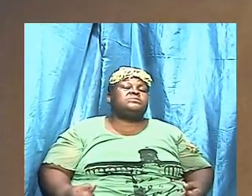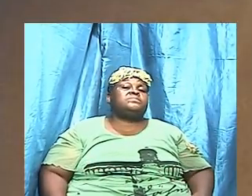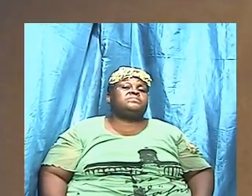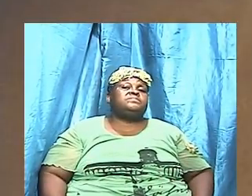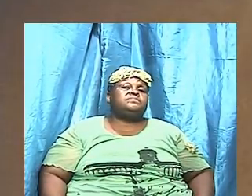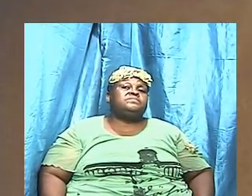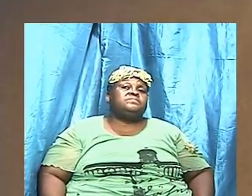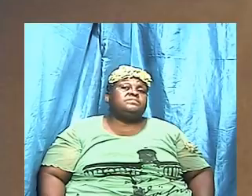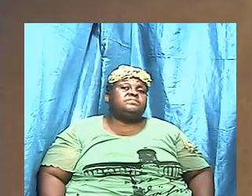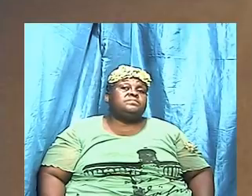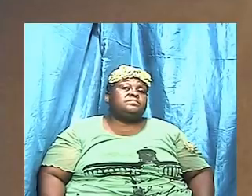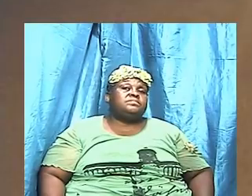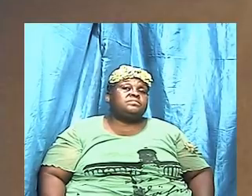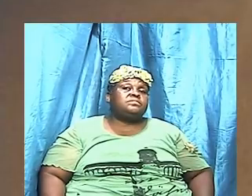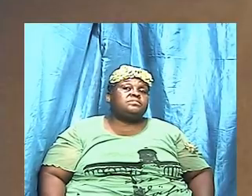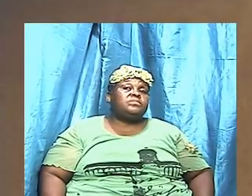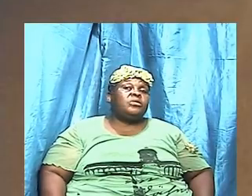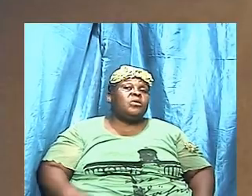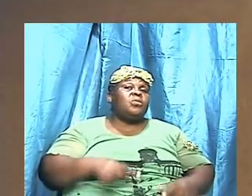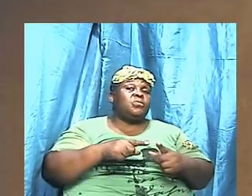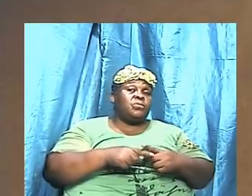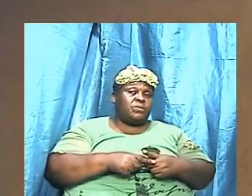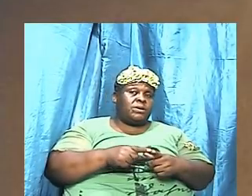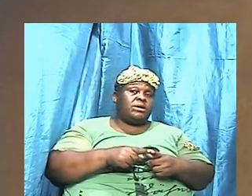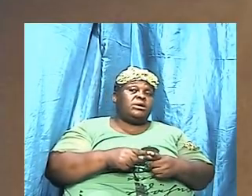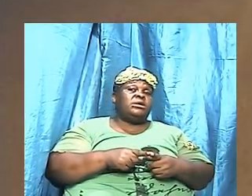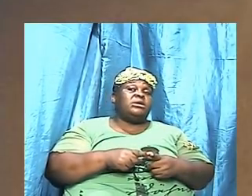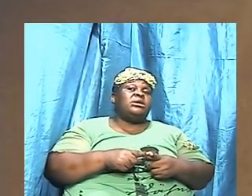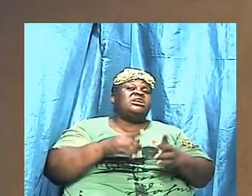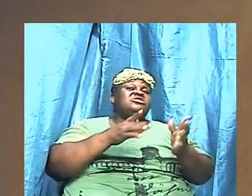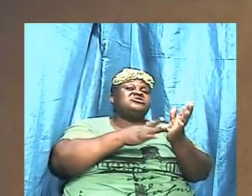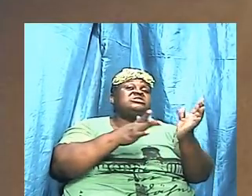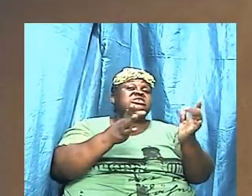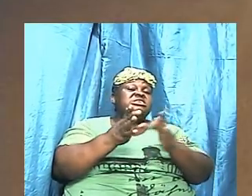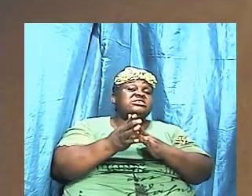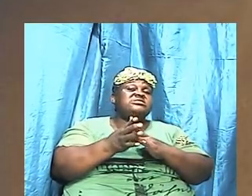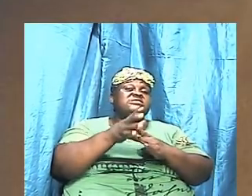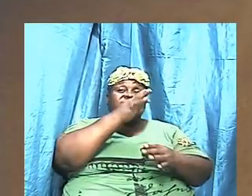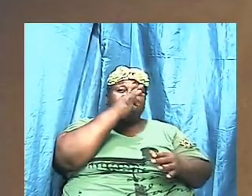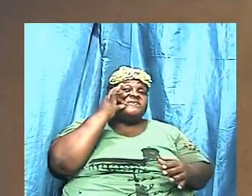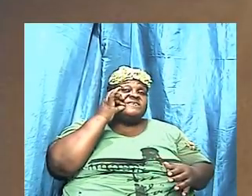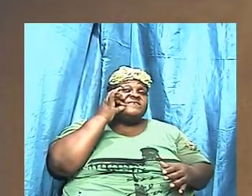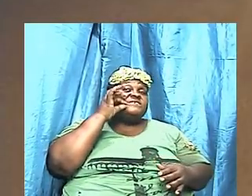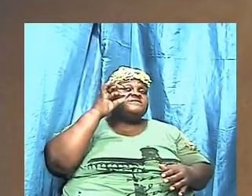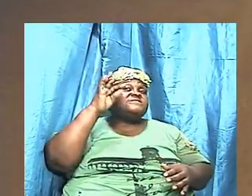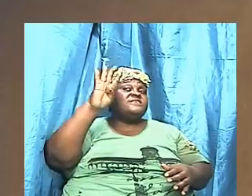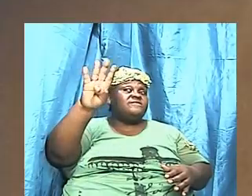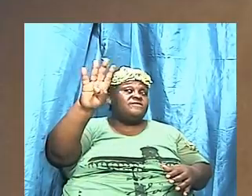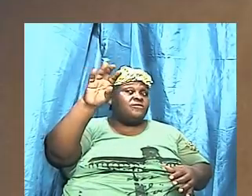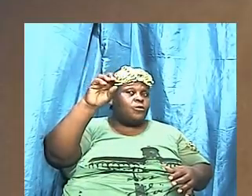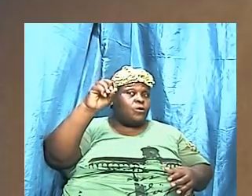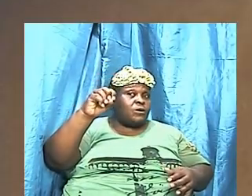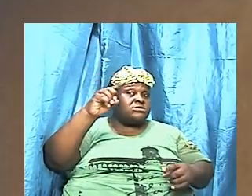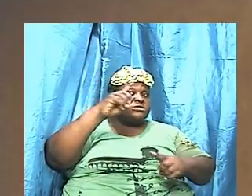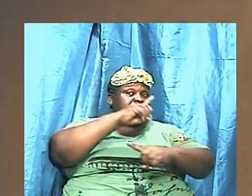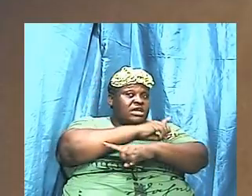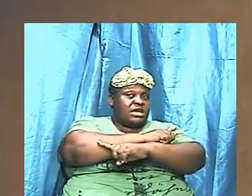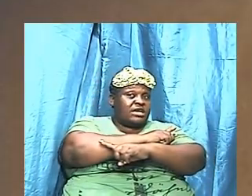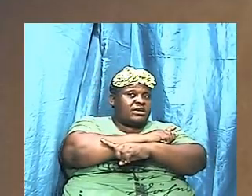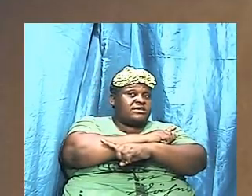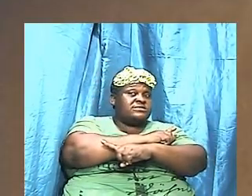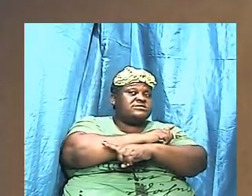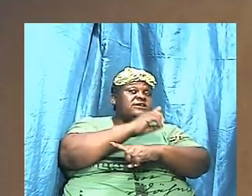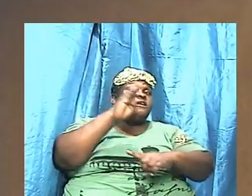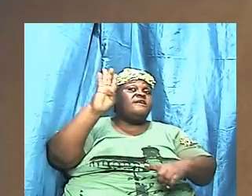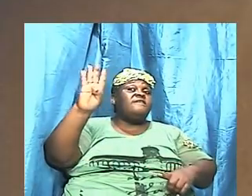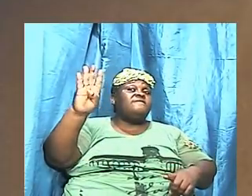and when he had fasted forty days and forty